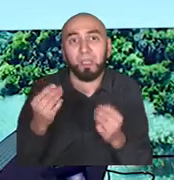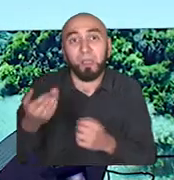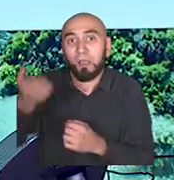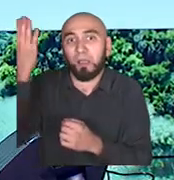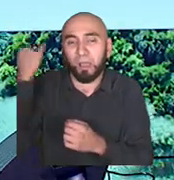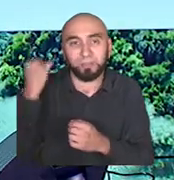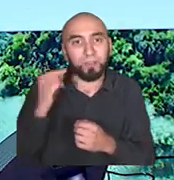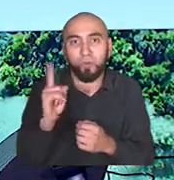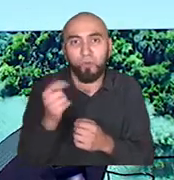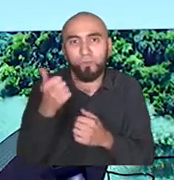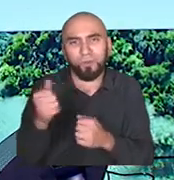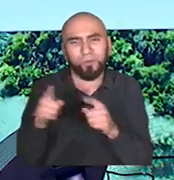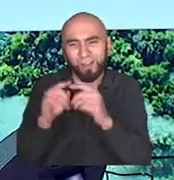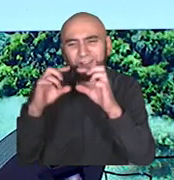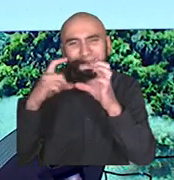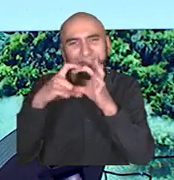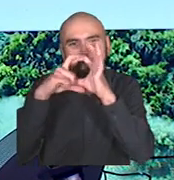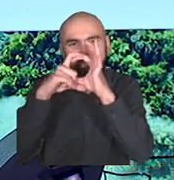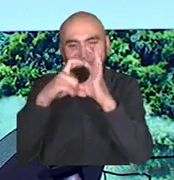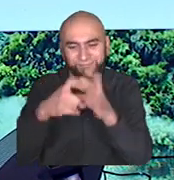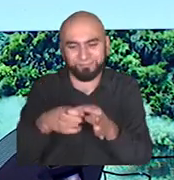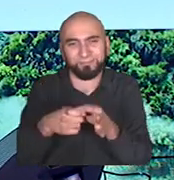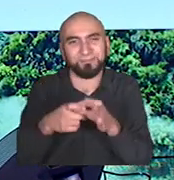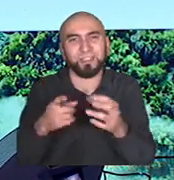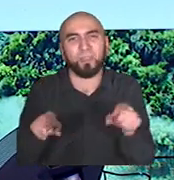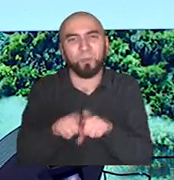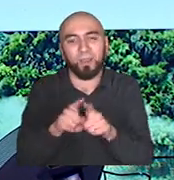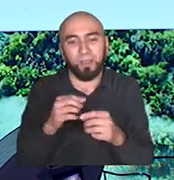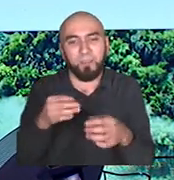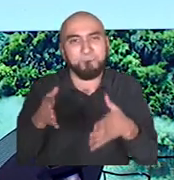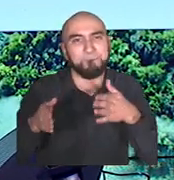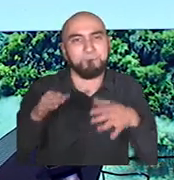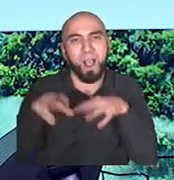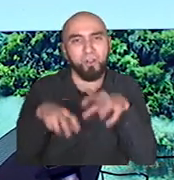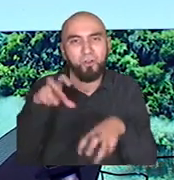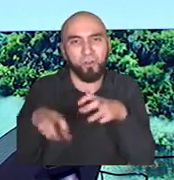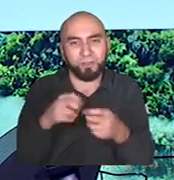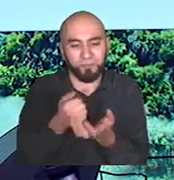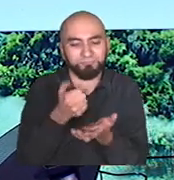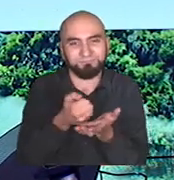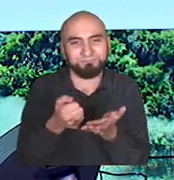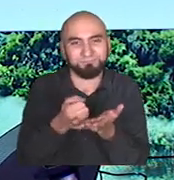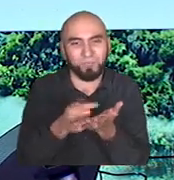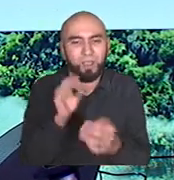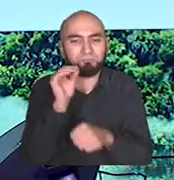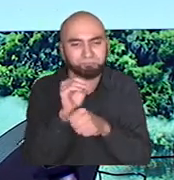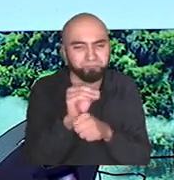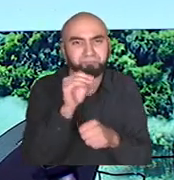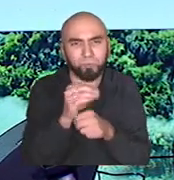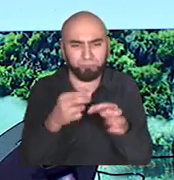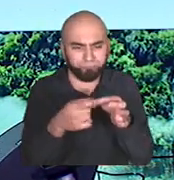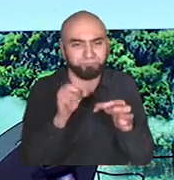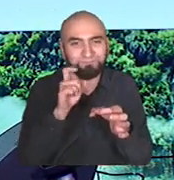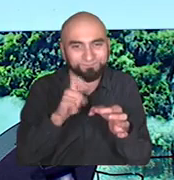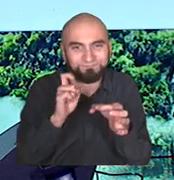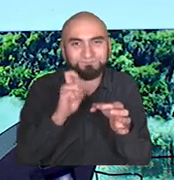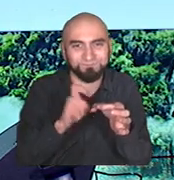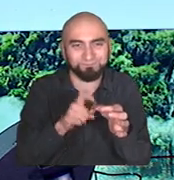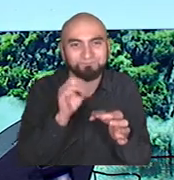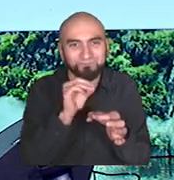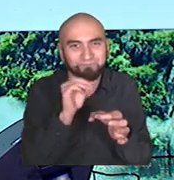creature that needed your help. It would die if you didn't press a button and feed it. We loved them because we had to take care of them.